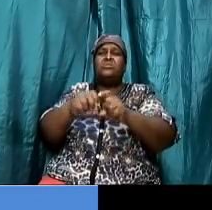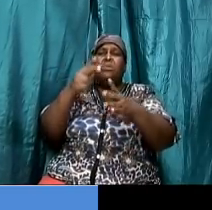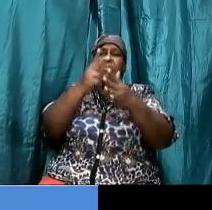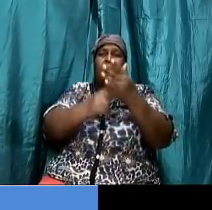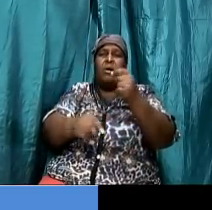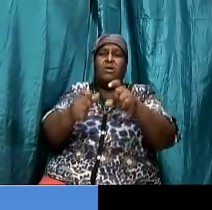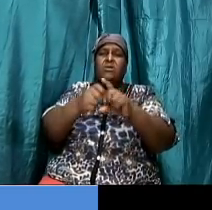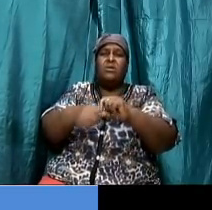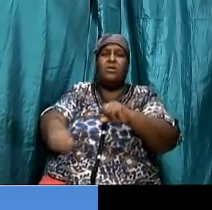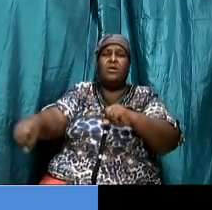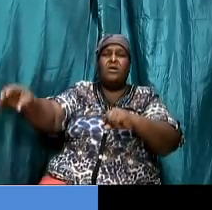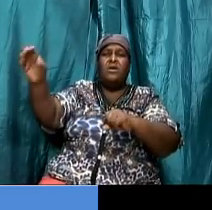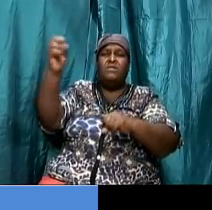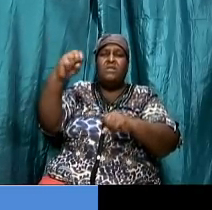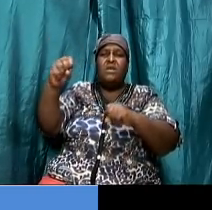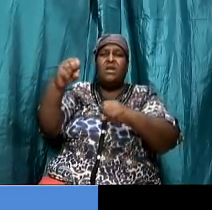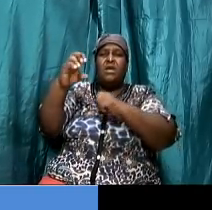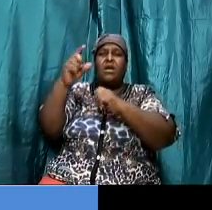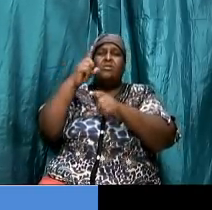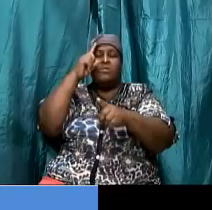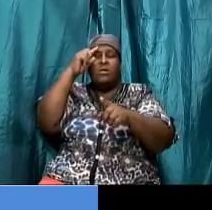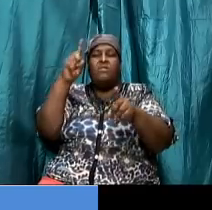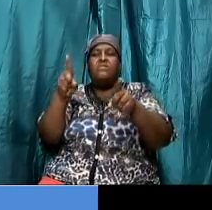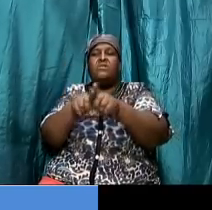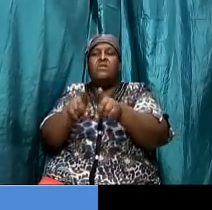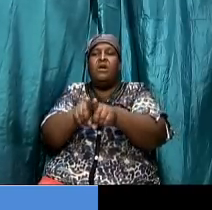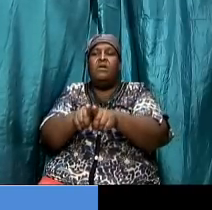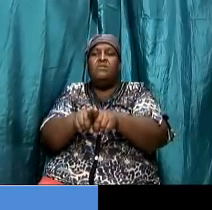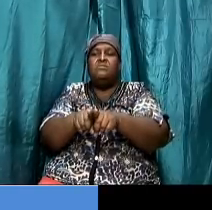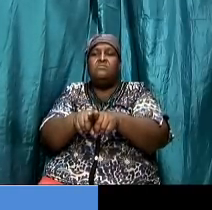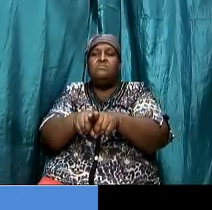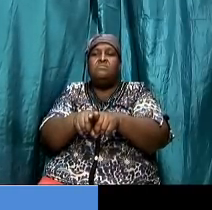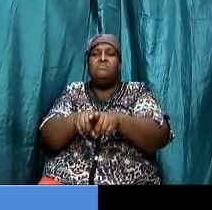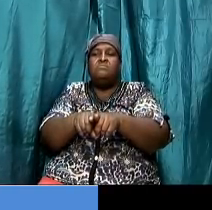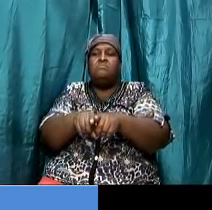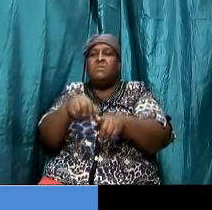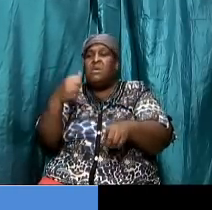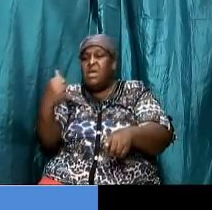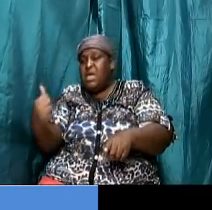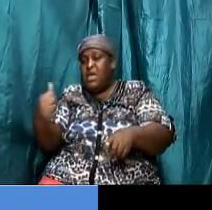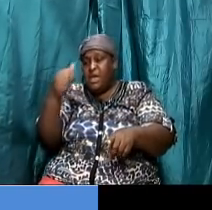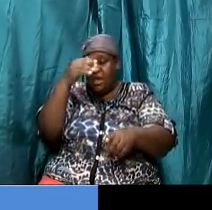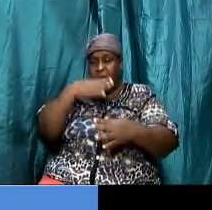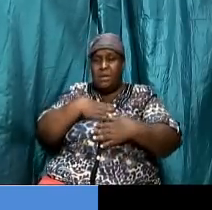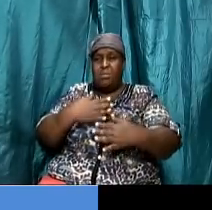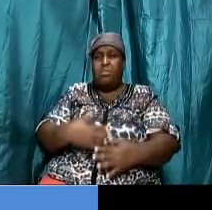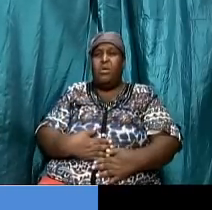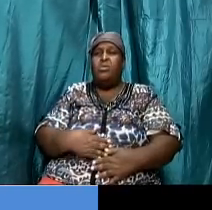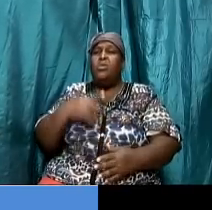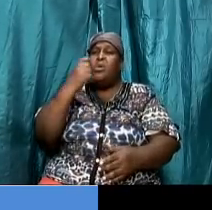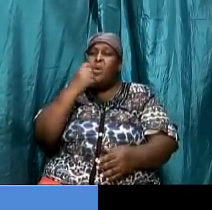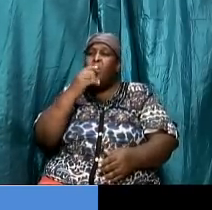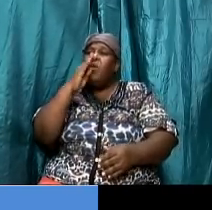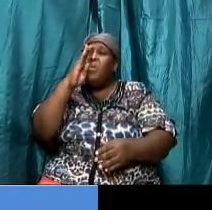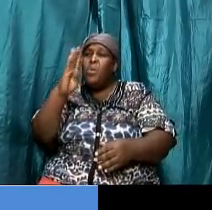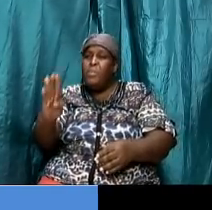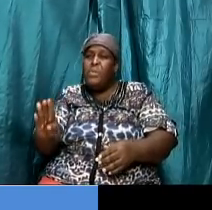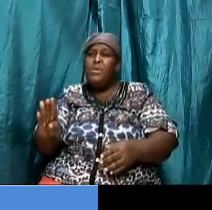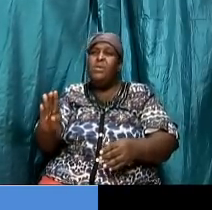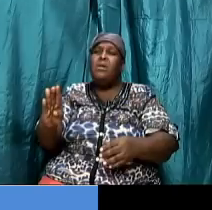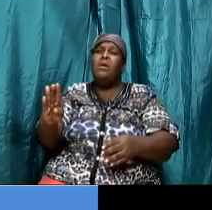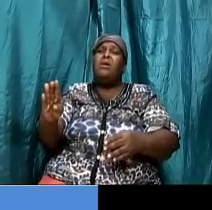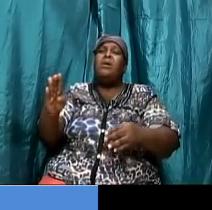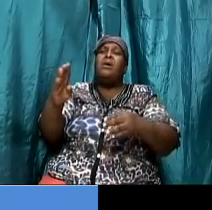on anybody else but israel amen or anybody who would be a part of the sinai